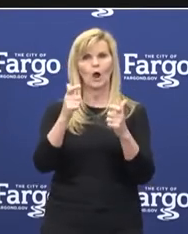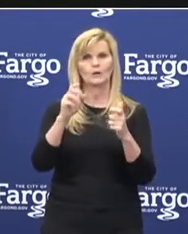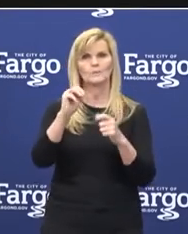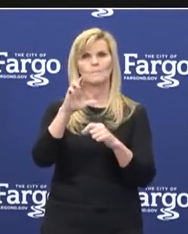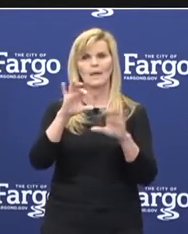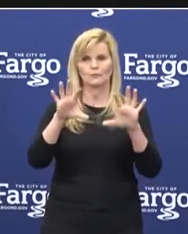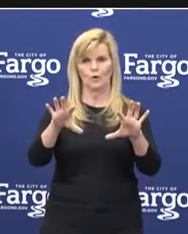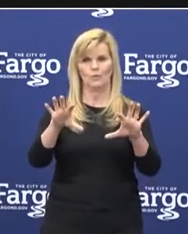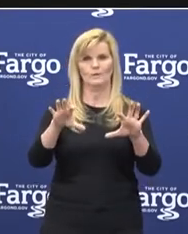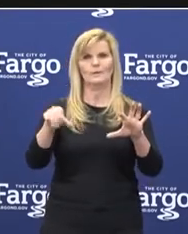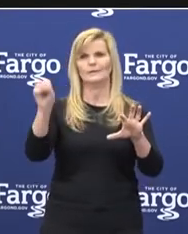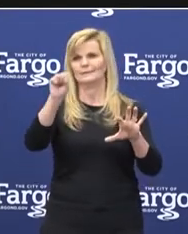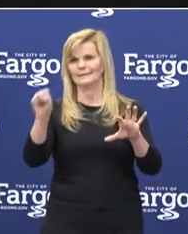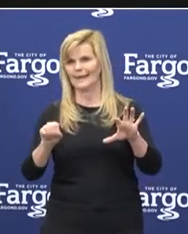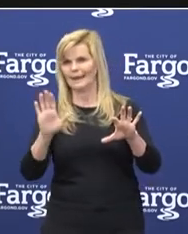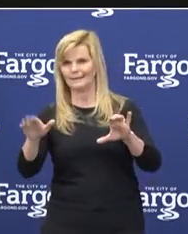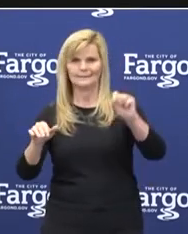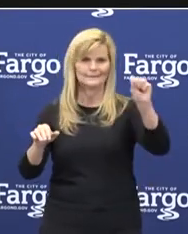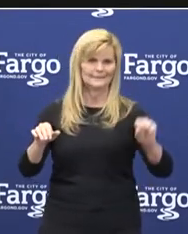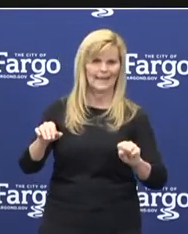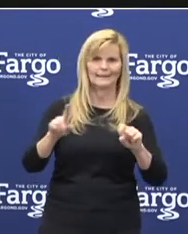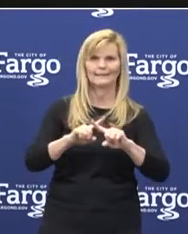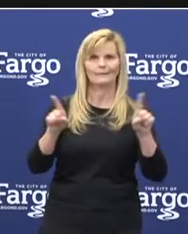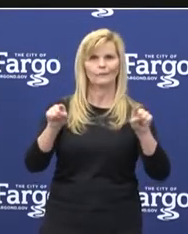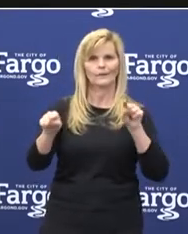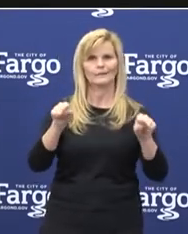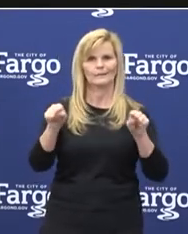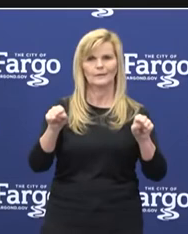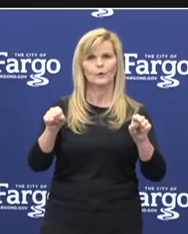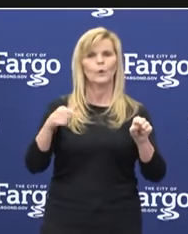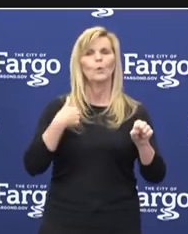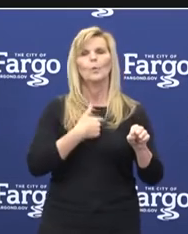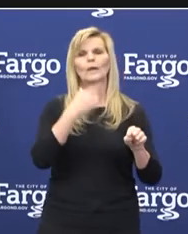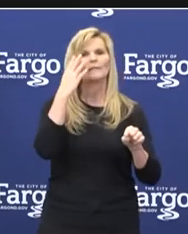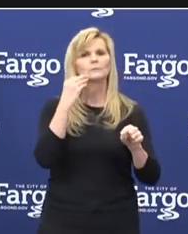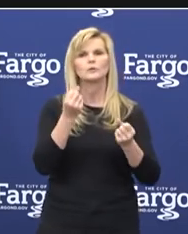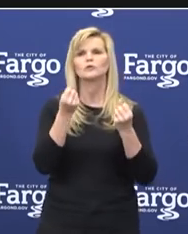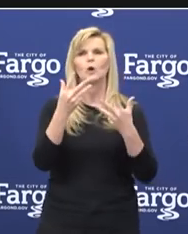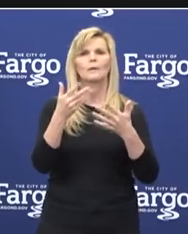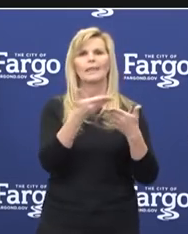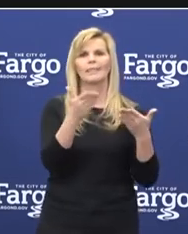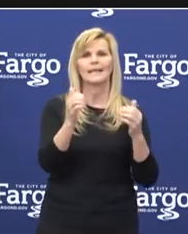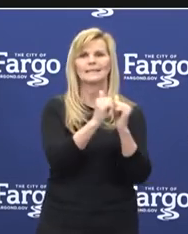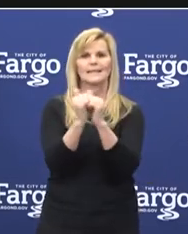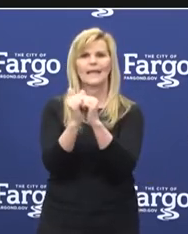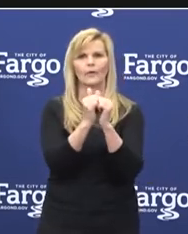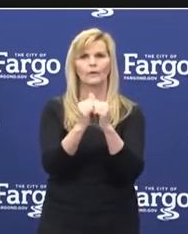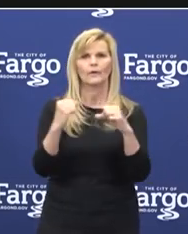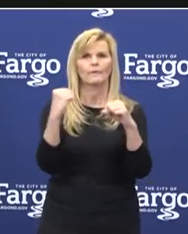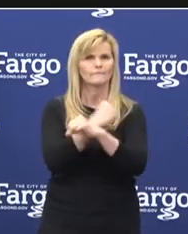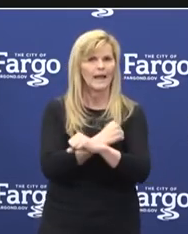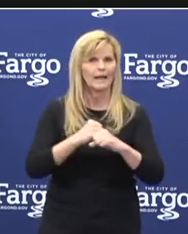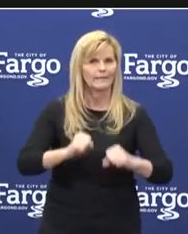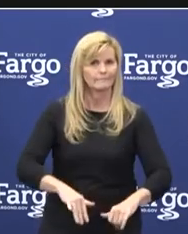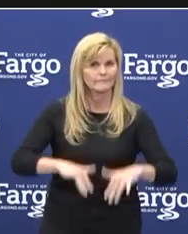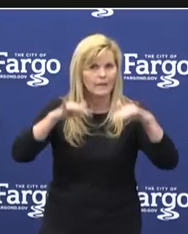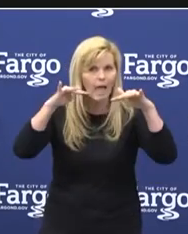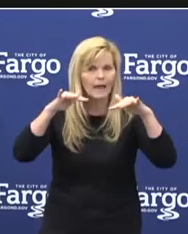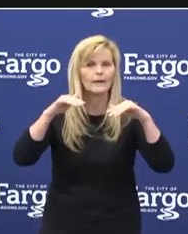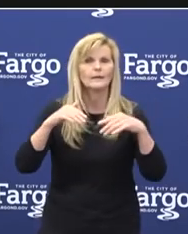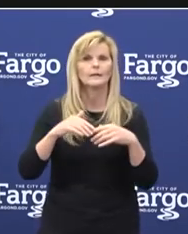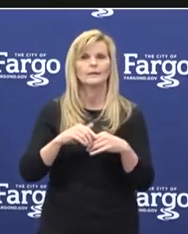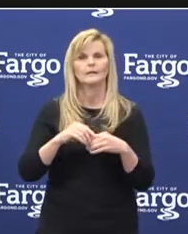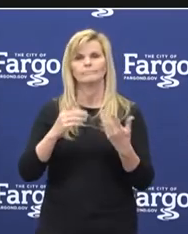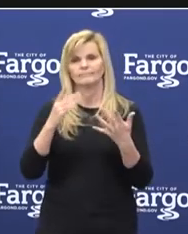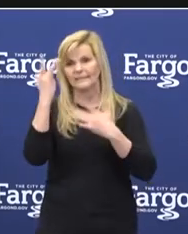guidance of two states. Our communities have been through many difficulties together over the years, such as fighting numerous floods, responding to